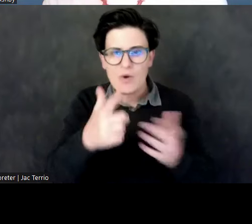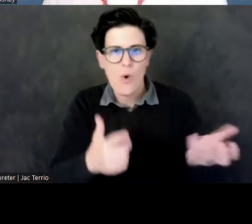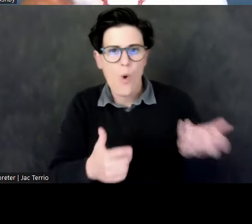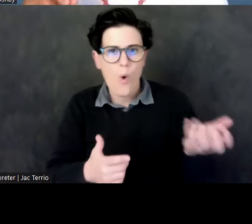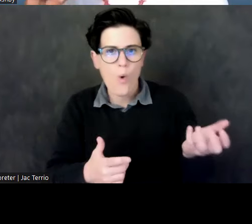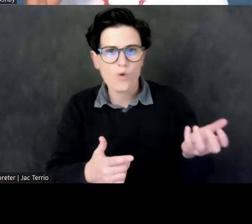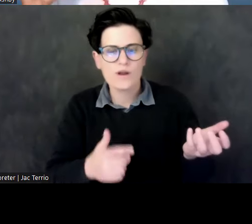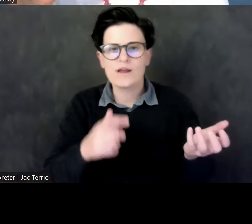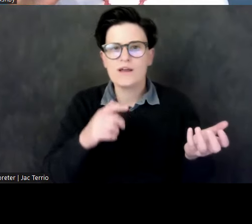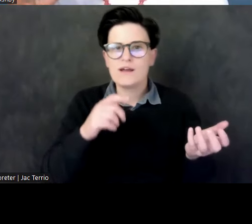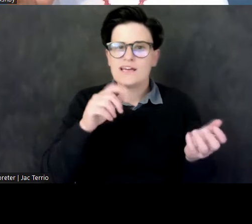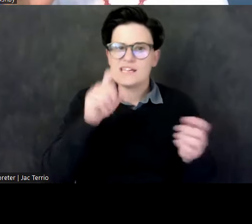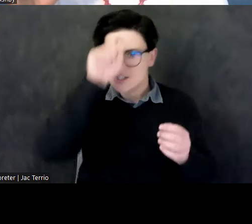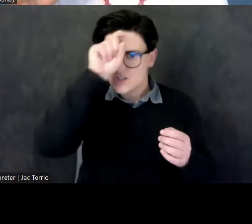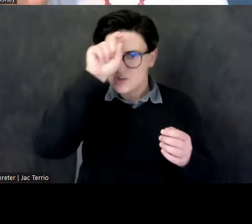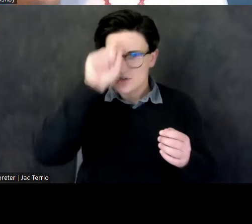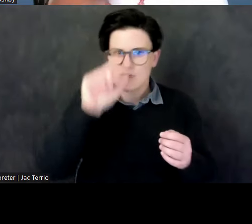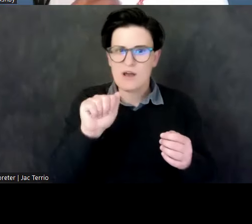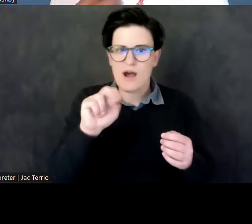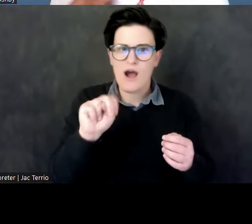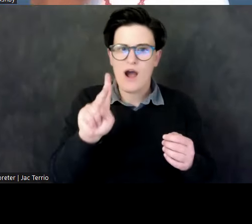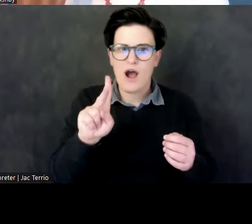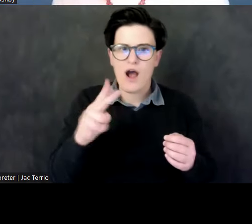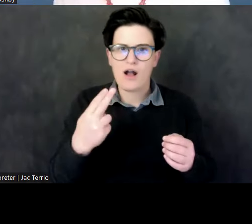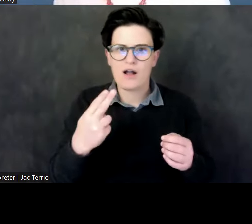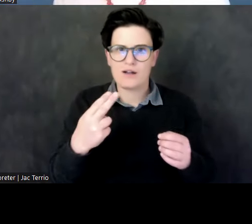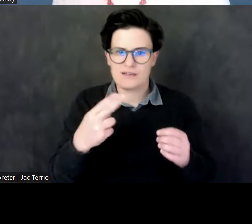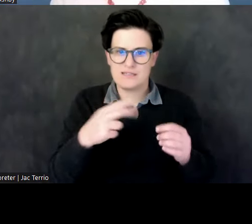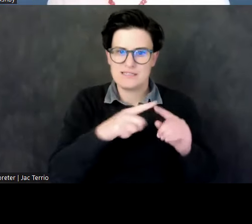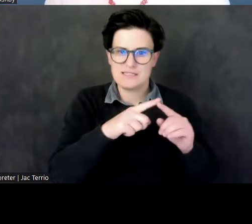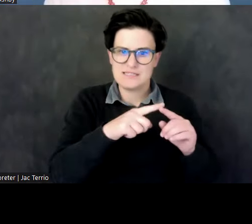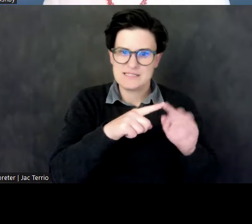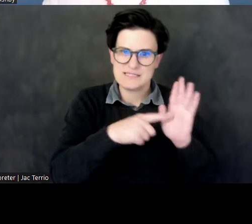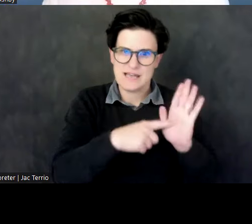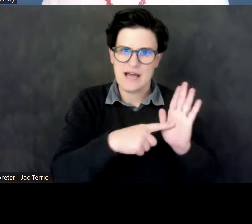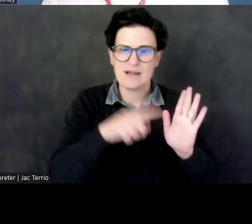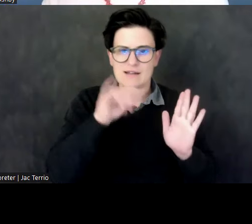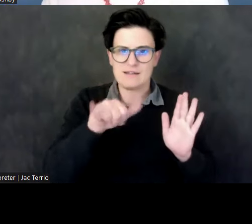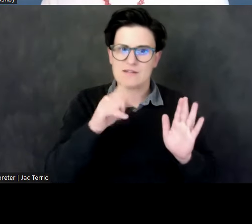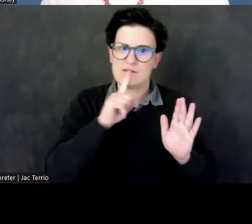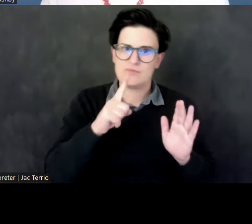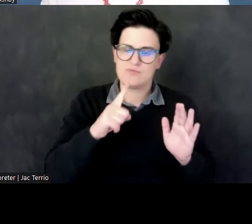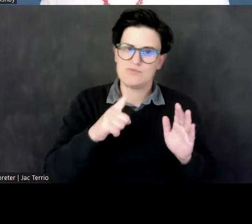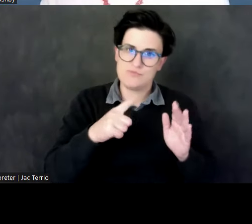Ankh sign, which is promising the life that is about to be conceived here.